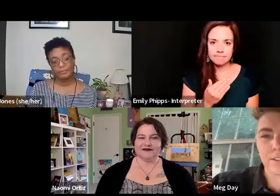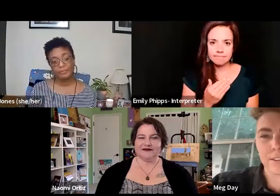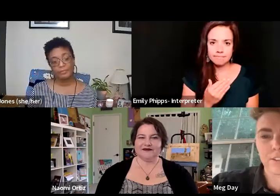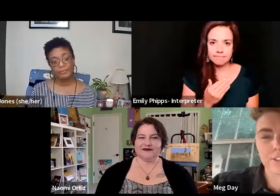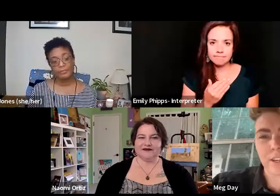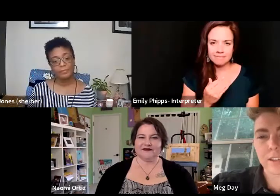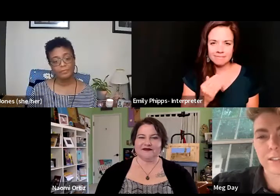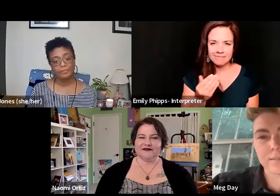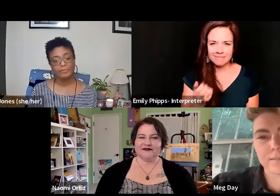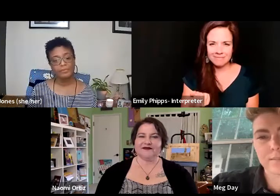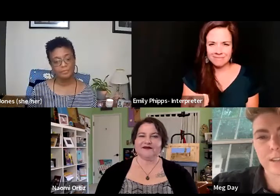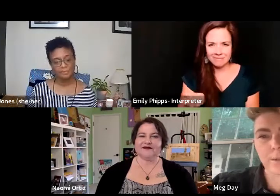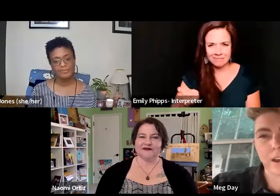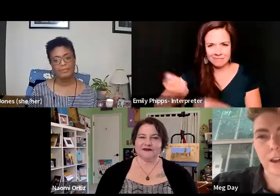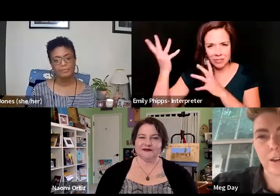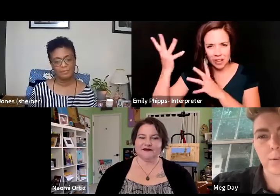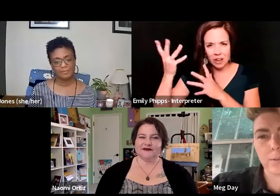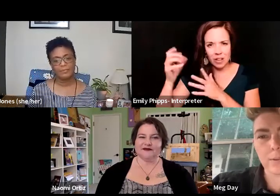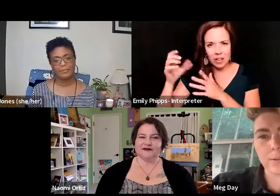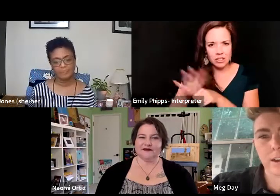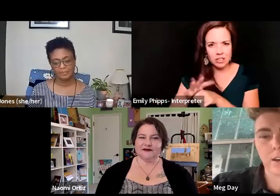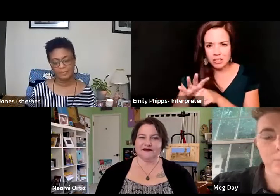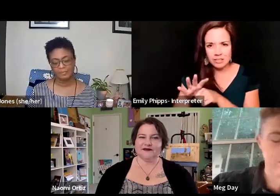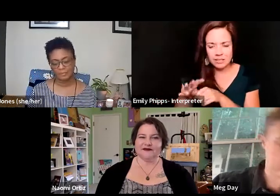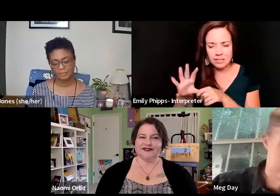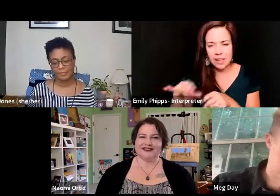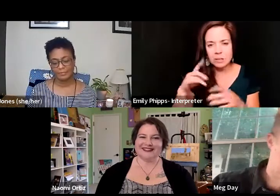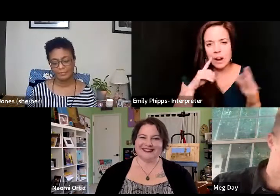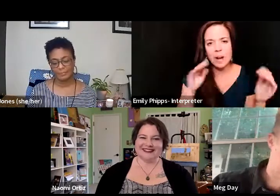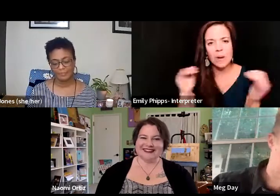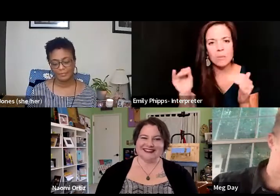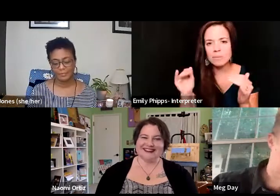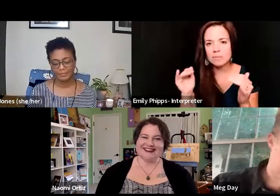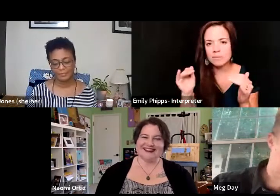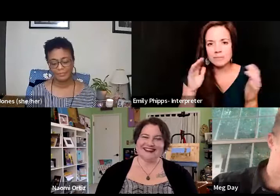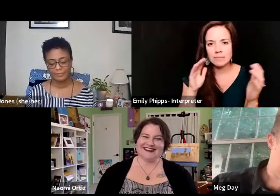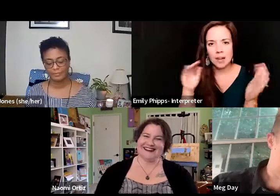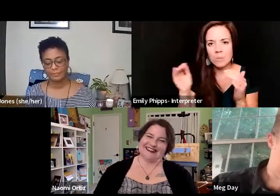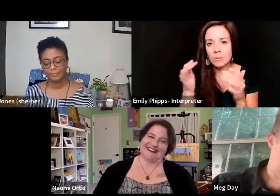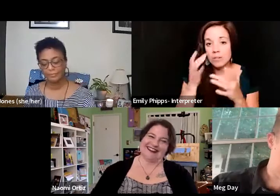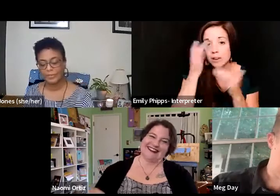Forget all that shit. That's what I hope. I hope we forget all of it.